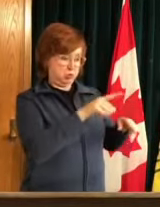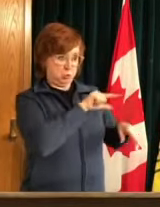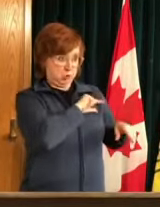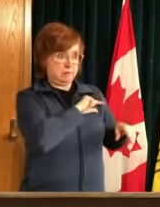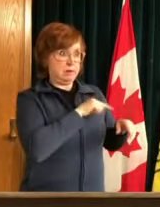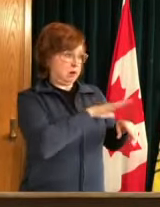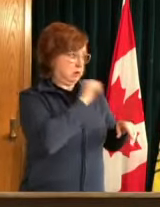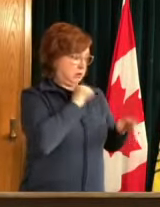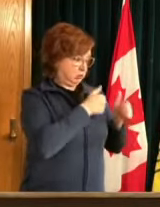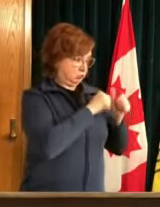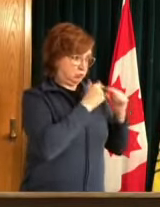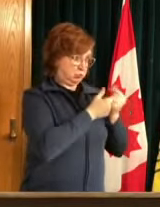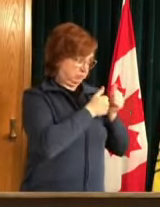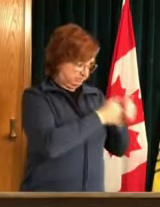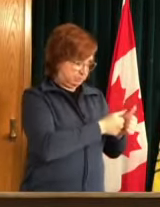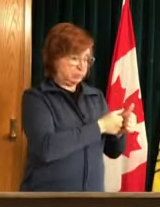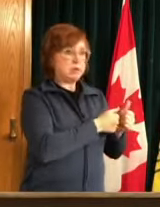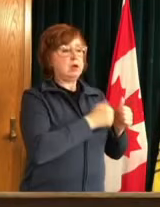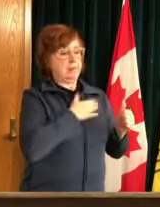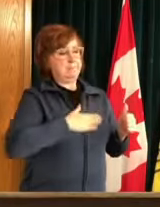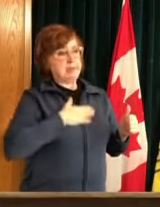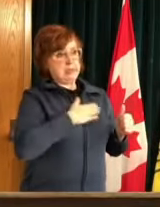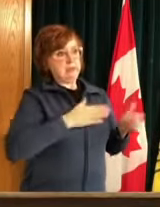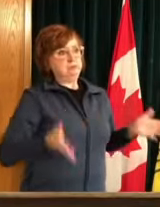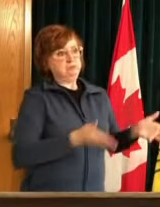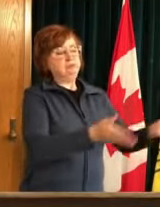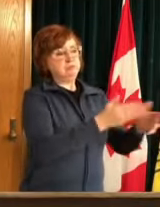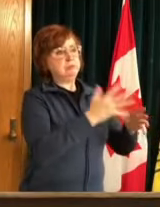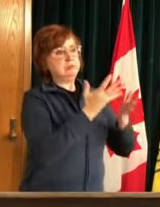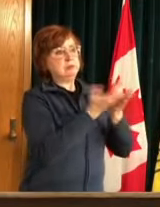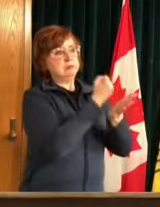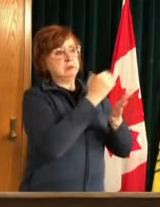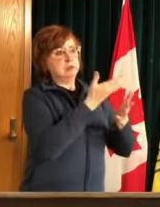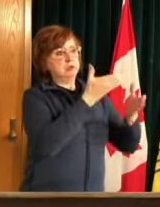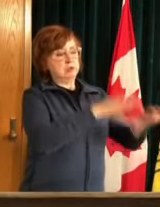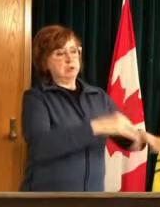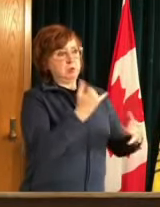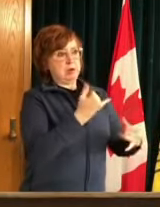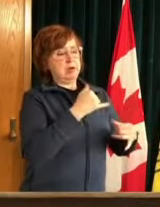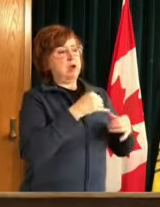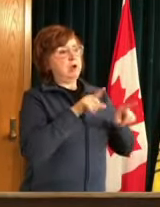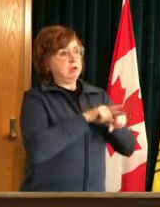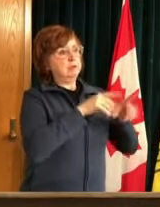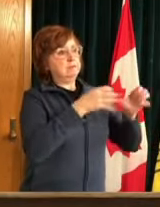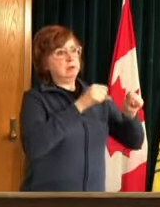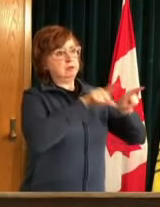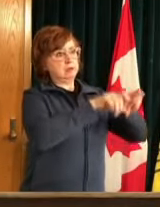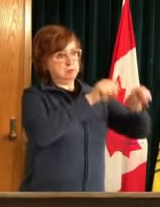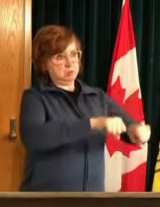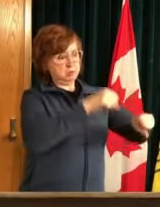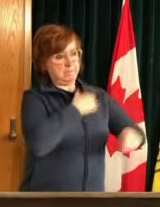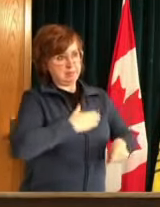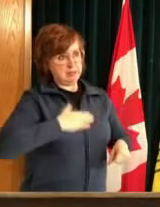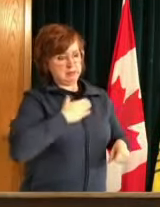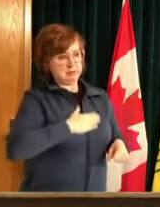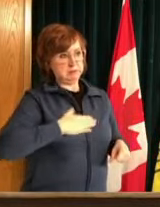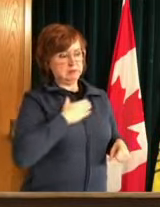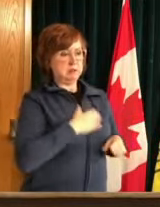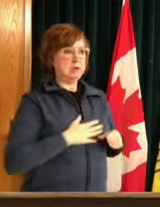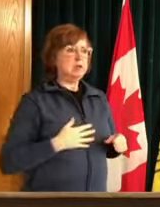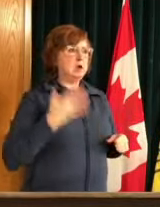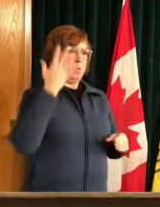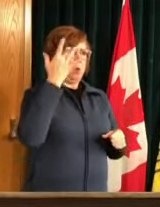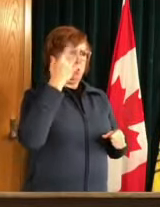eligible based on their age to get vaccinated as quickly as you're able the only reason that we are having this